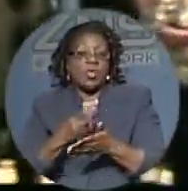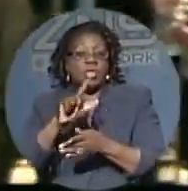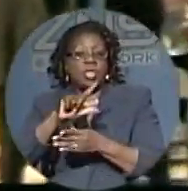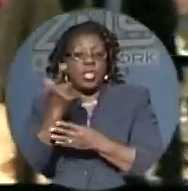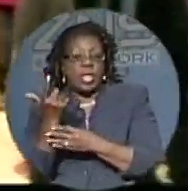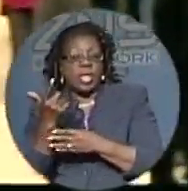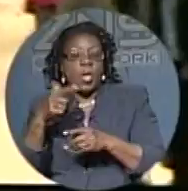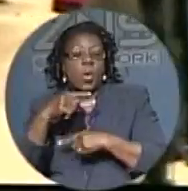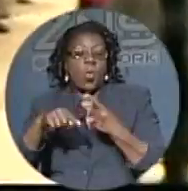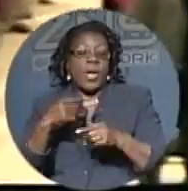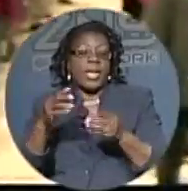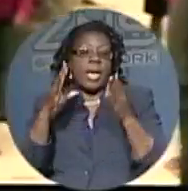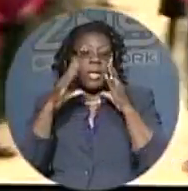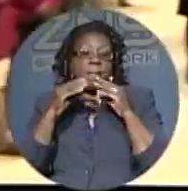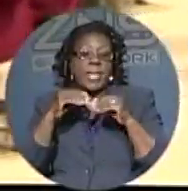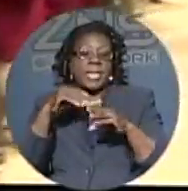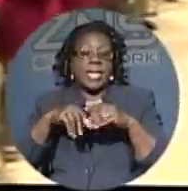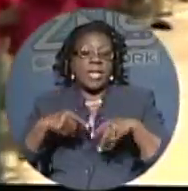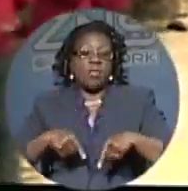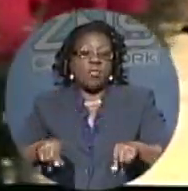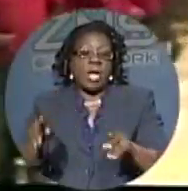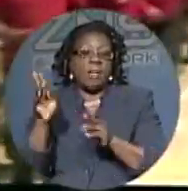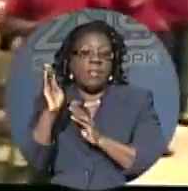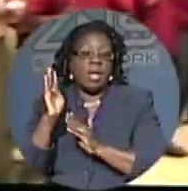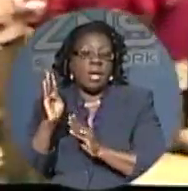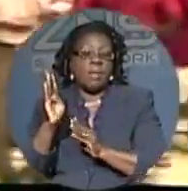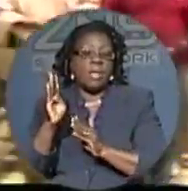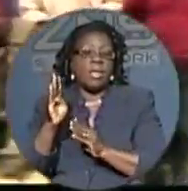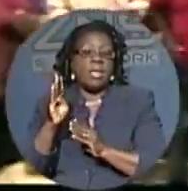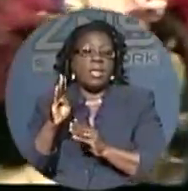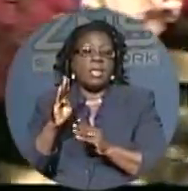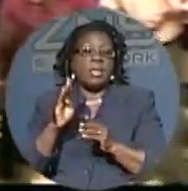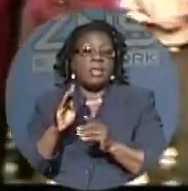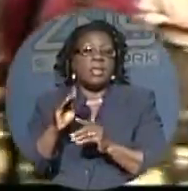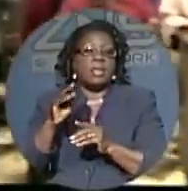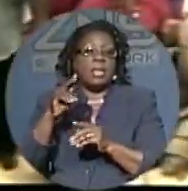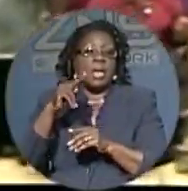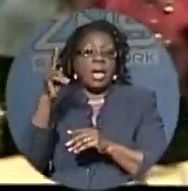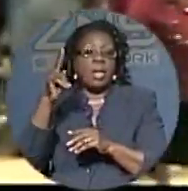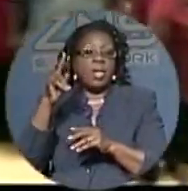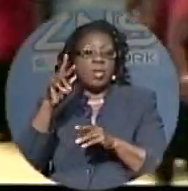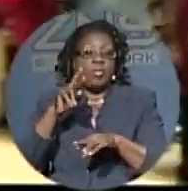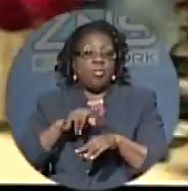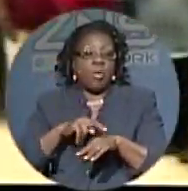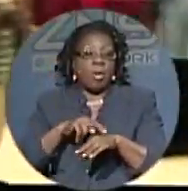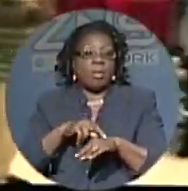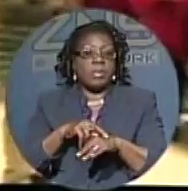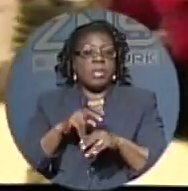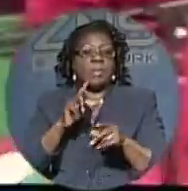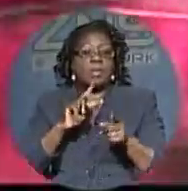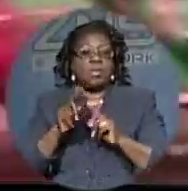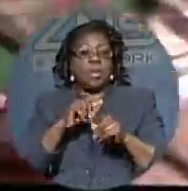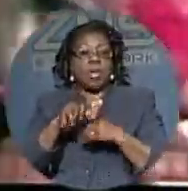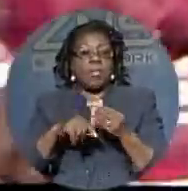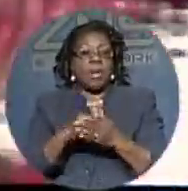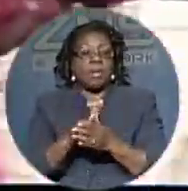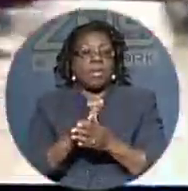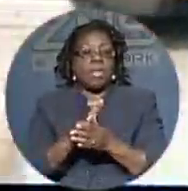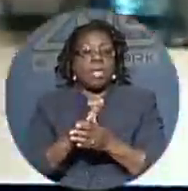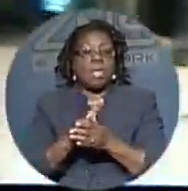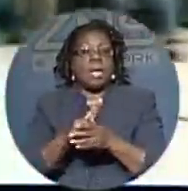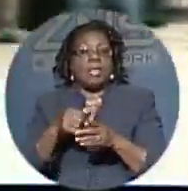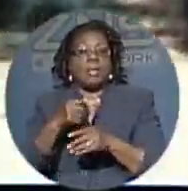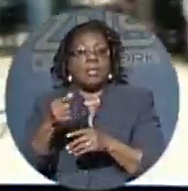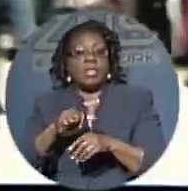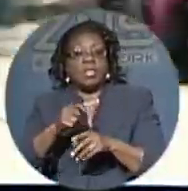when at a meeting on Grand Bahama, a High Rock supporter was able to discuss an investment project slated for the East that had been turned down four times